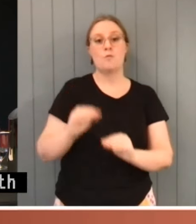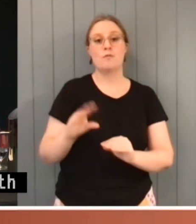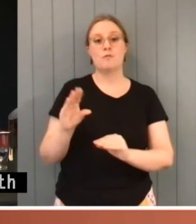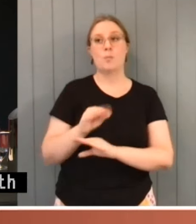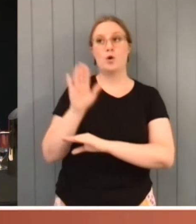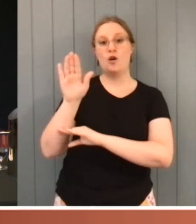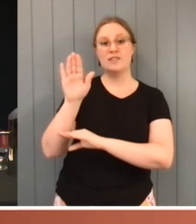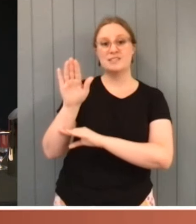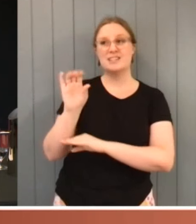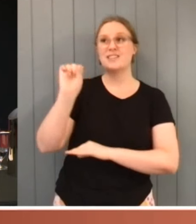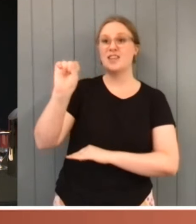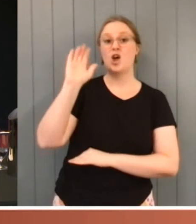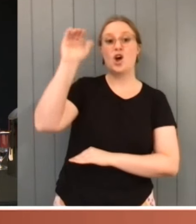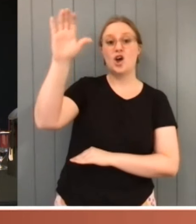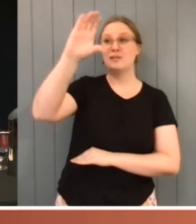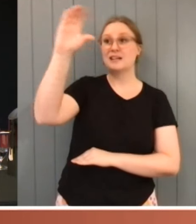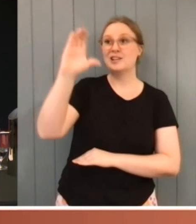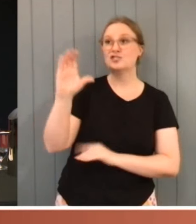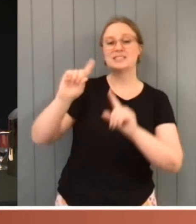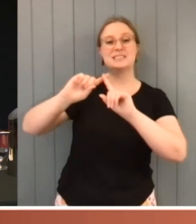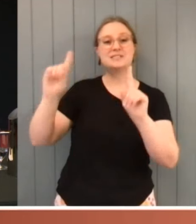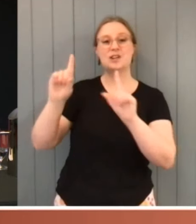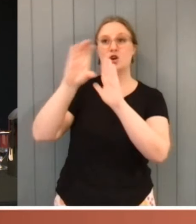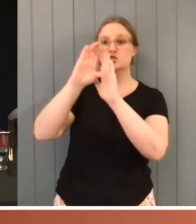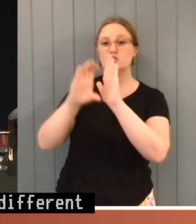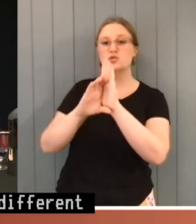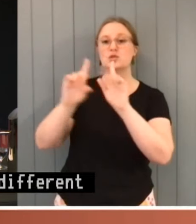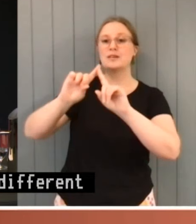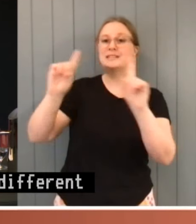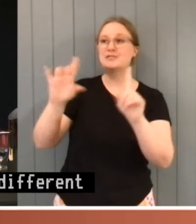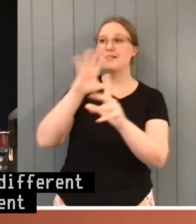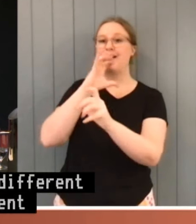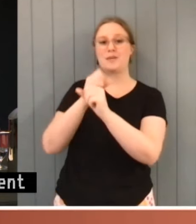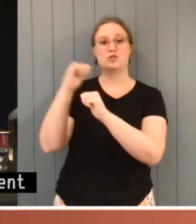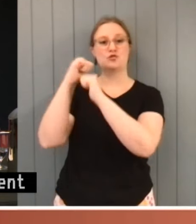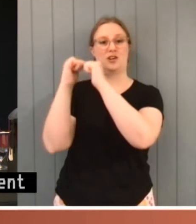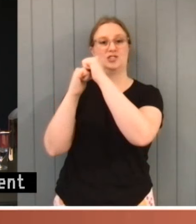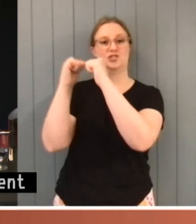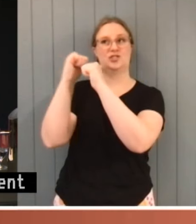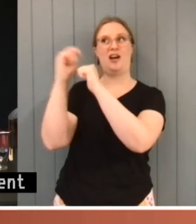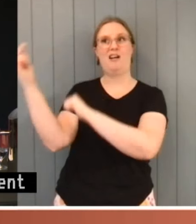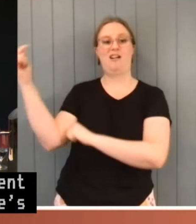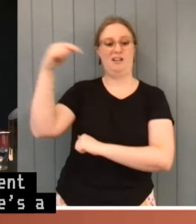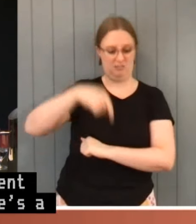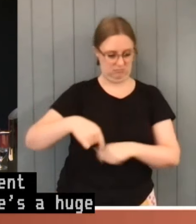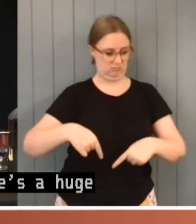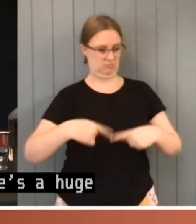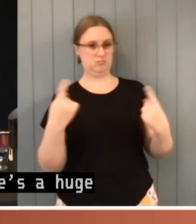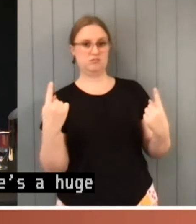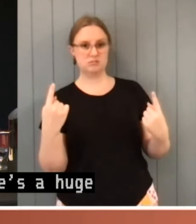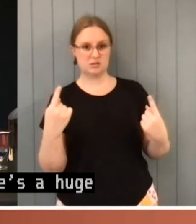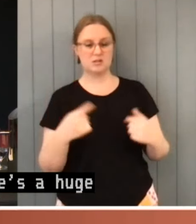and government setups. I think there's a huge job to be done there and I think it's one of increasing urgency because